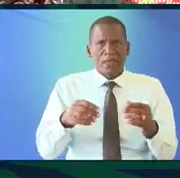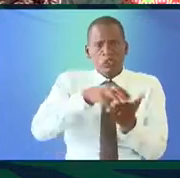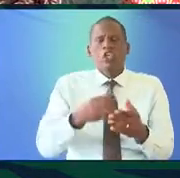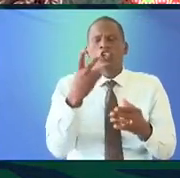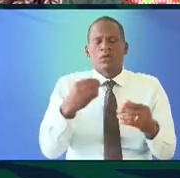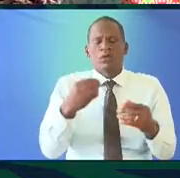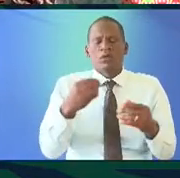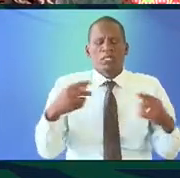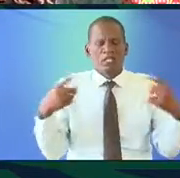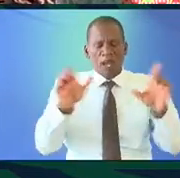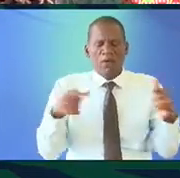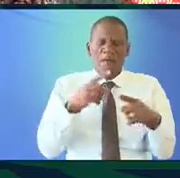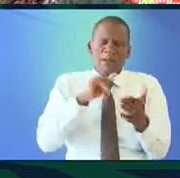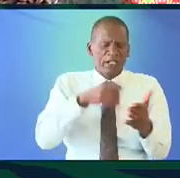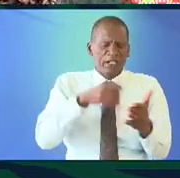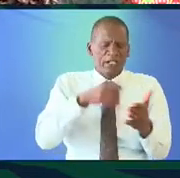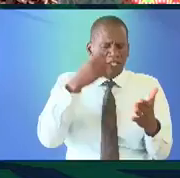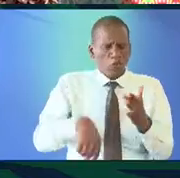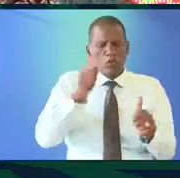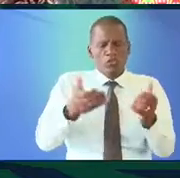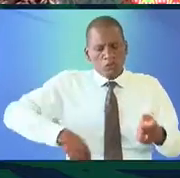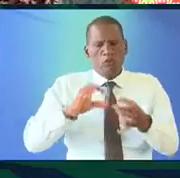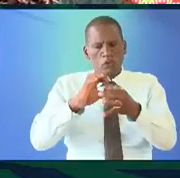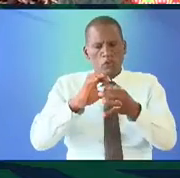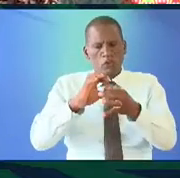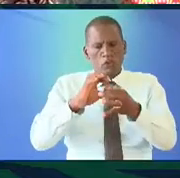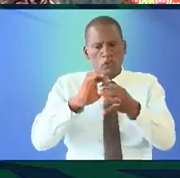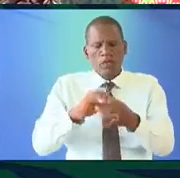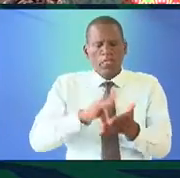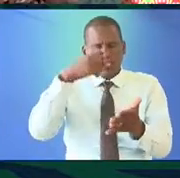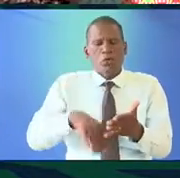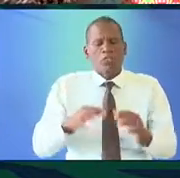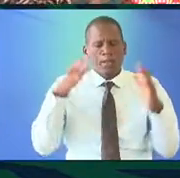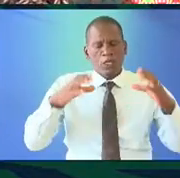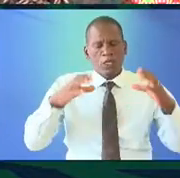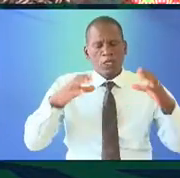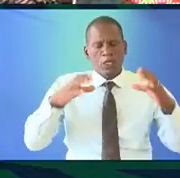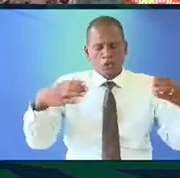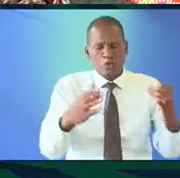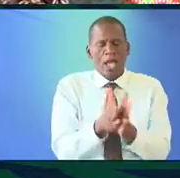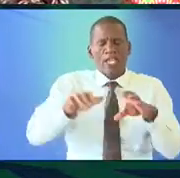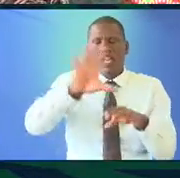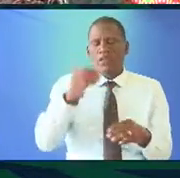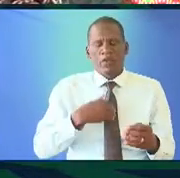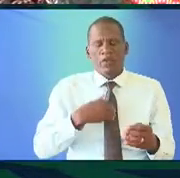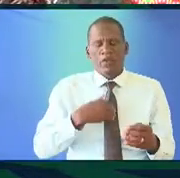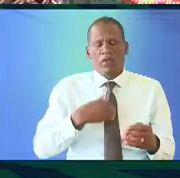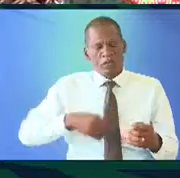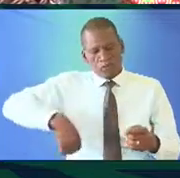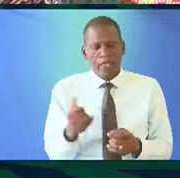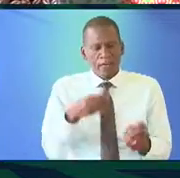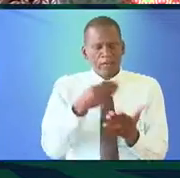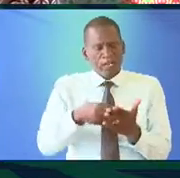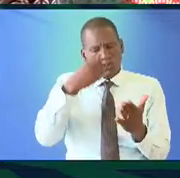different languages but that's the price you have to pay for unity the price you have to pay for the larger blocks and in Africa we have to